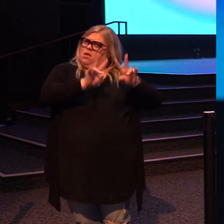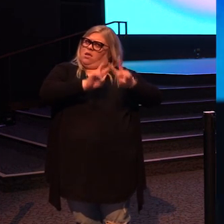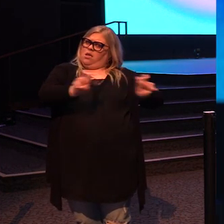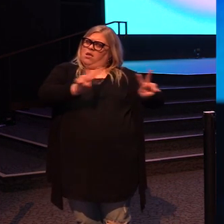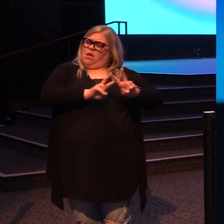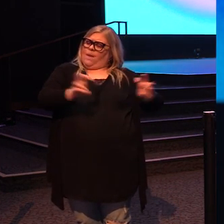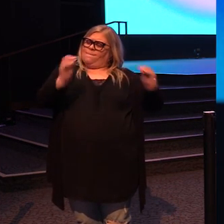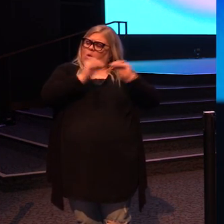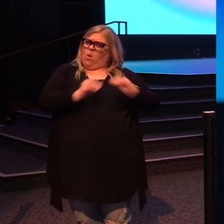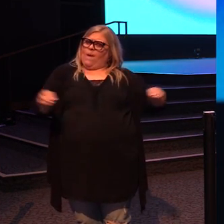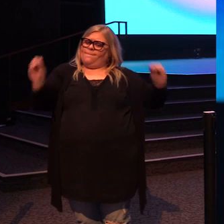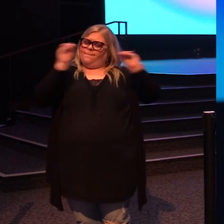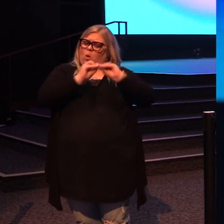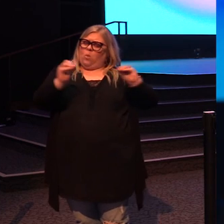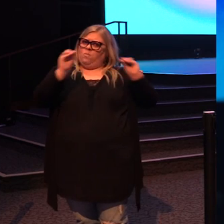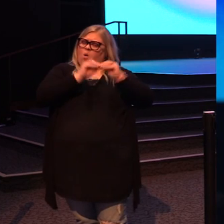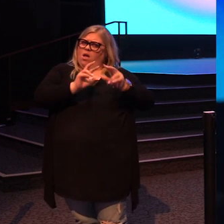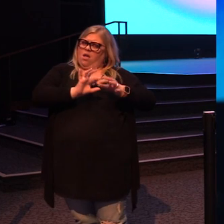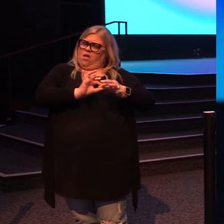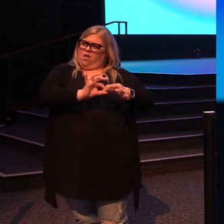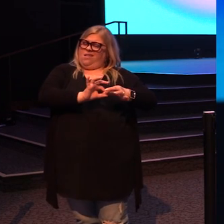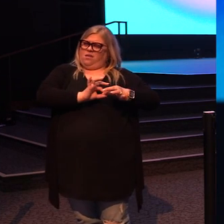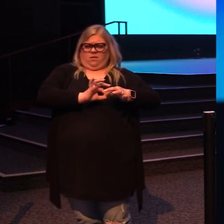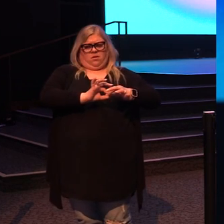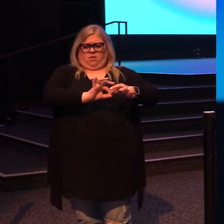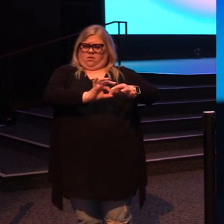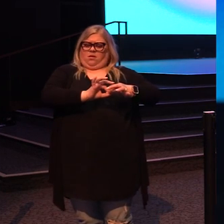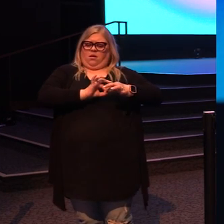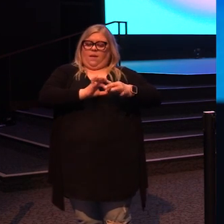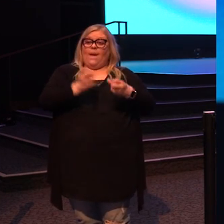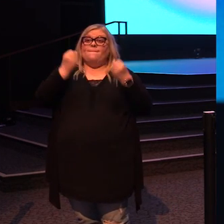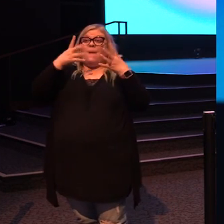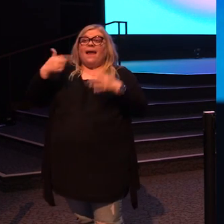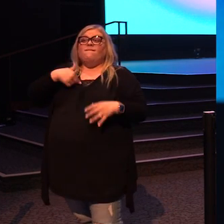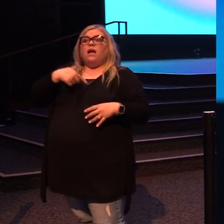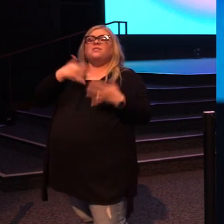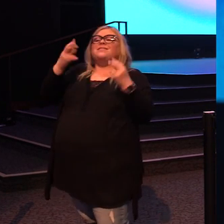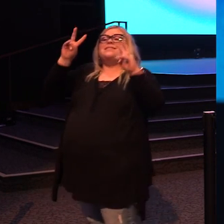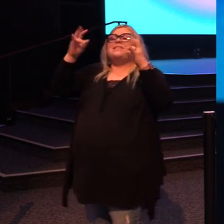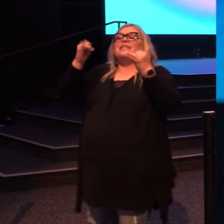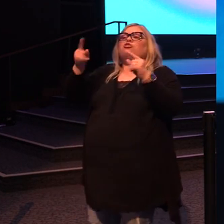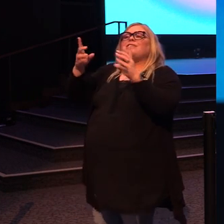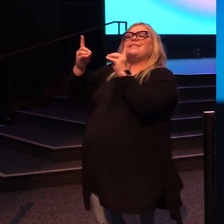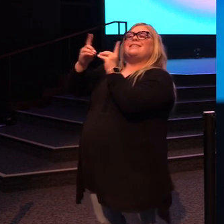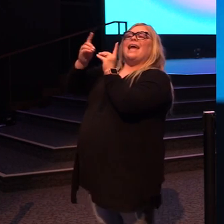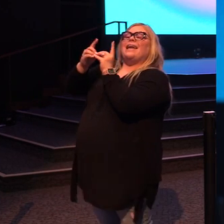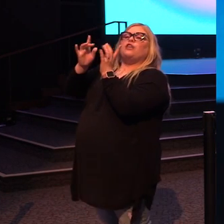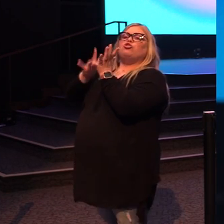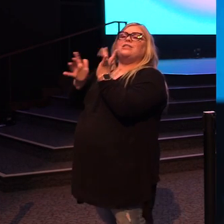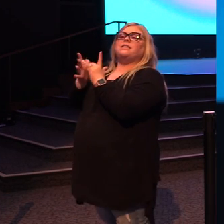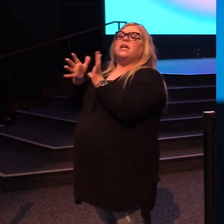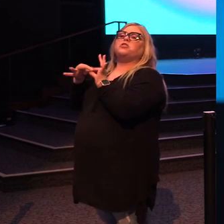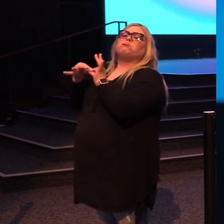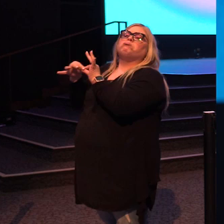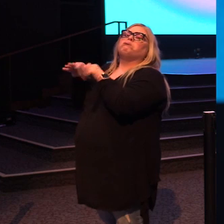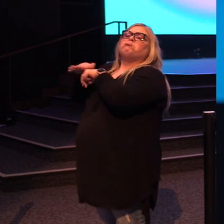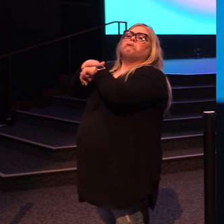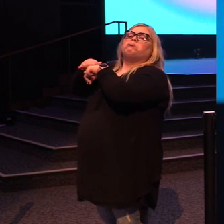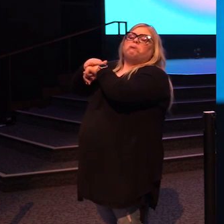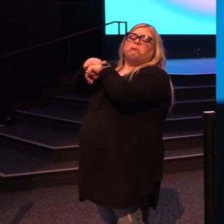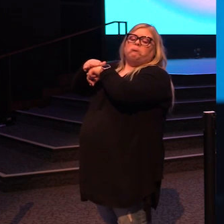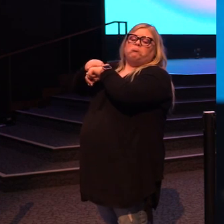more things because you're staying. And a lot of us are dating Jesus, putting on our